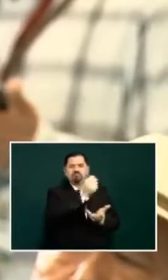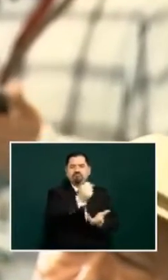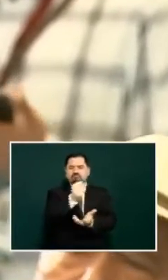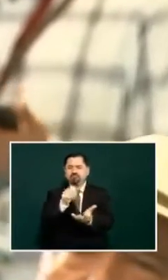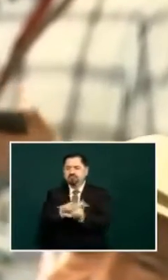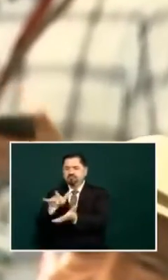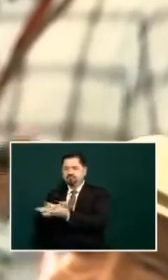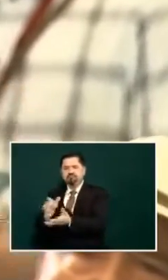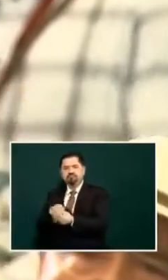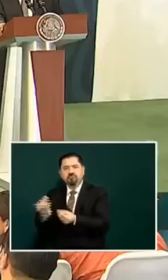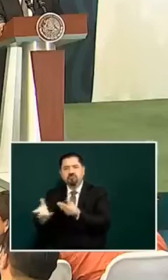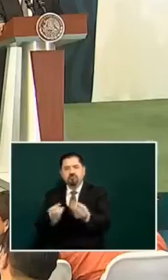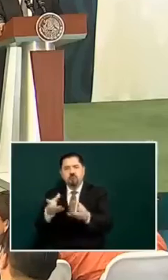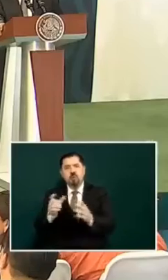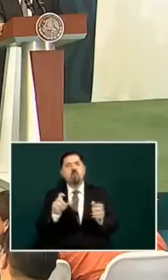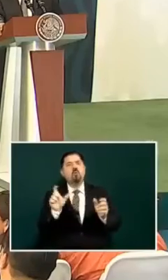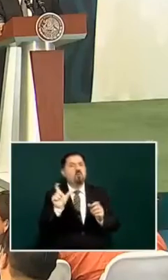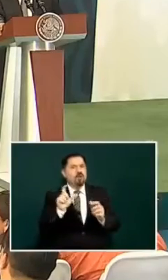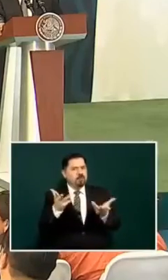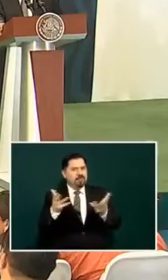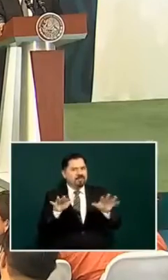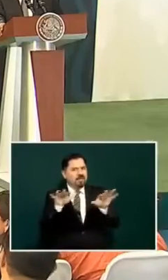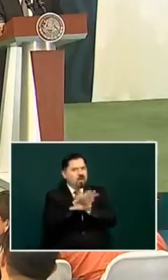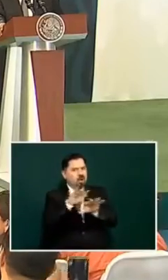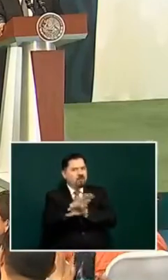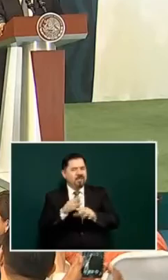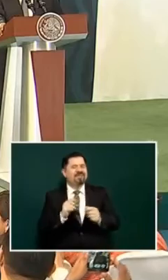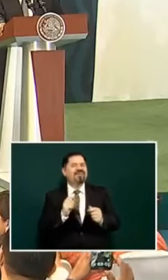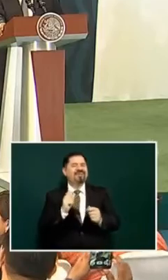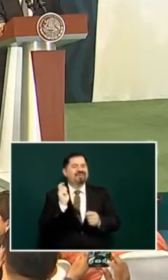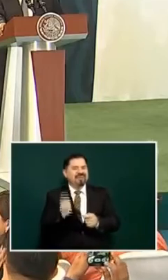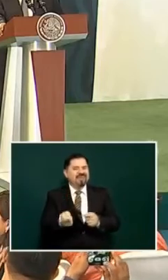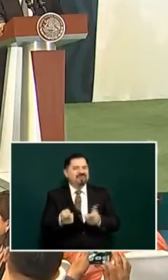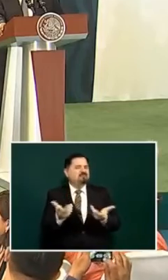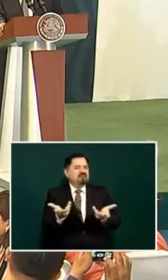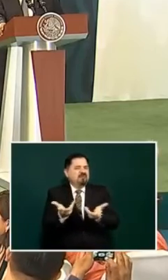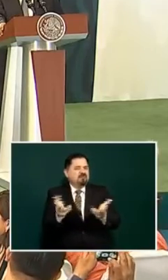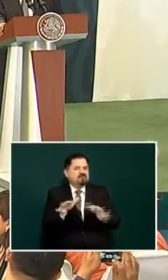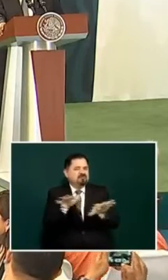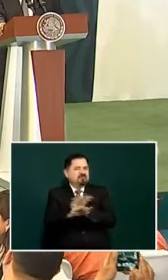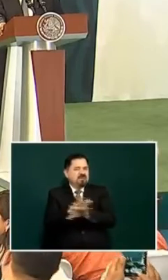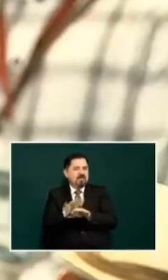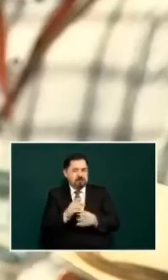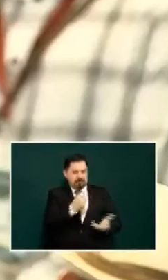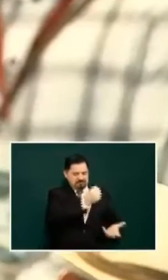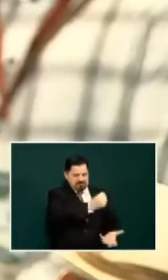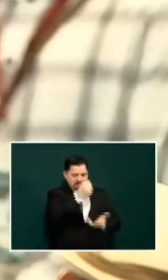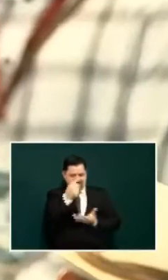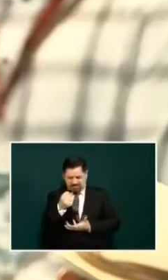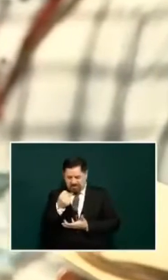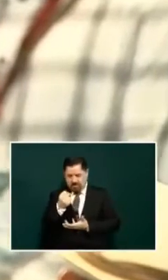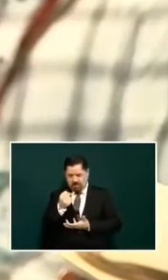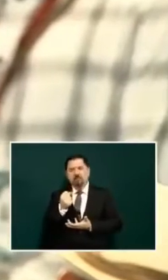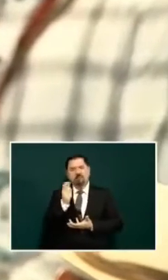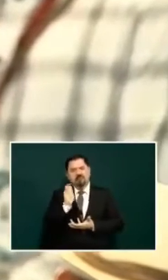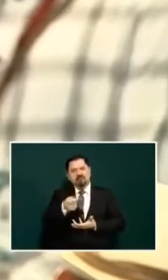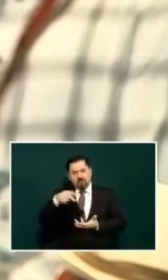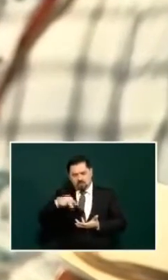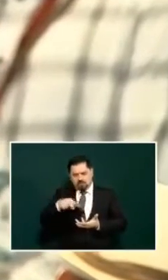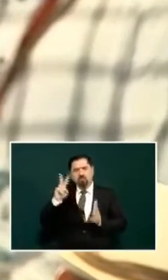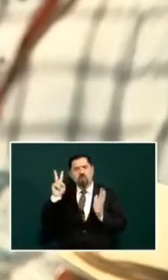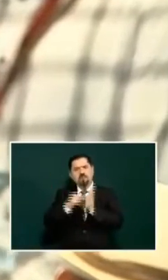are they going to present these modifications and what modifications are there